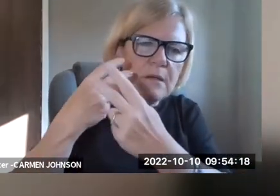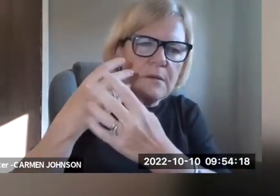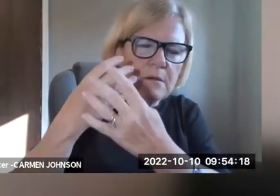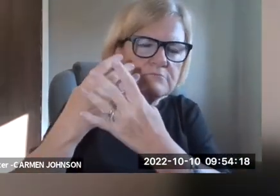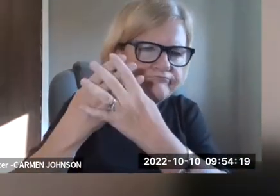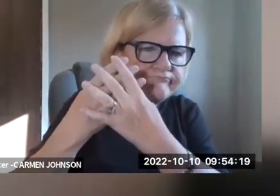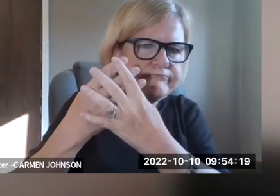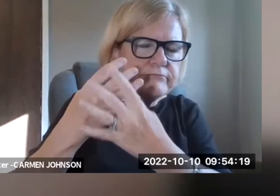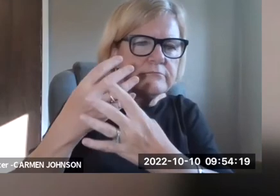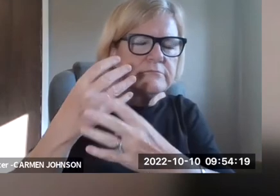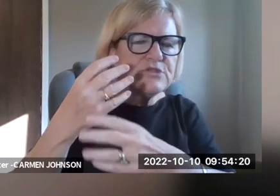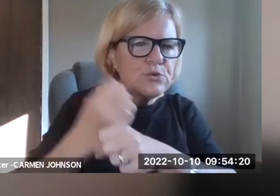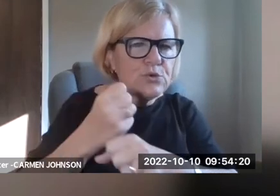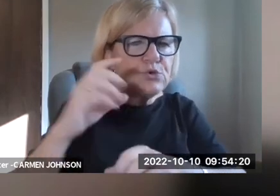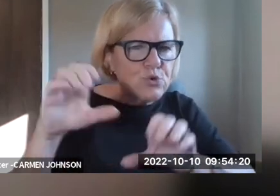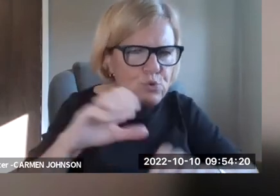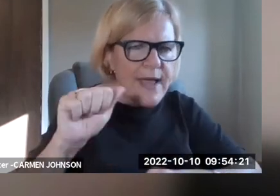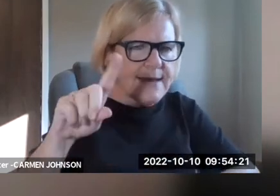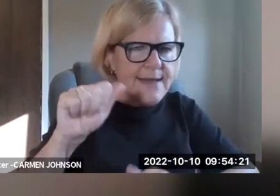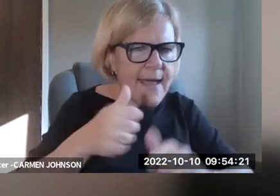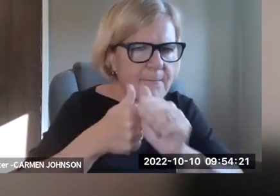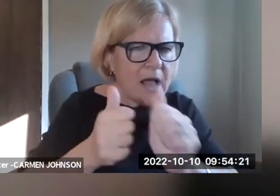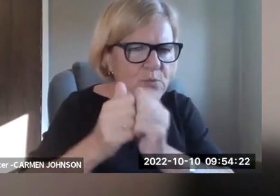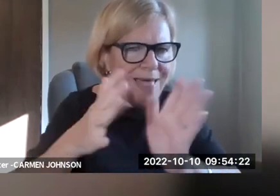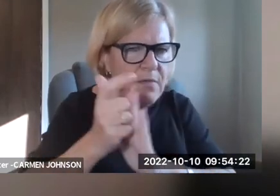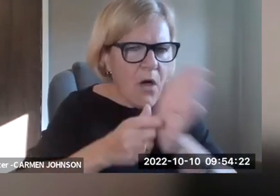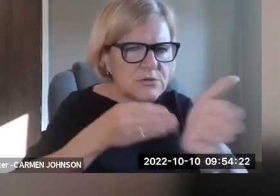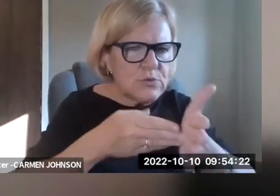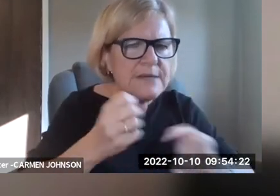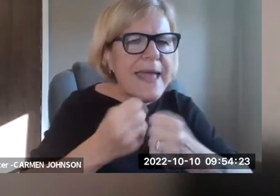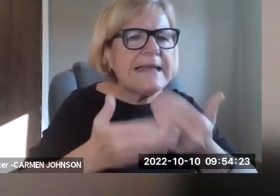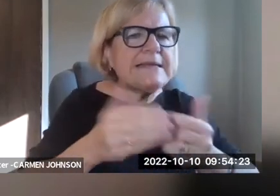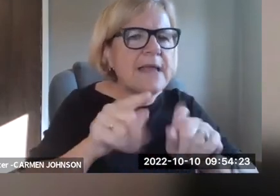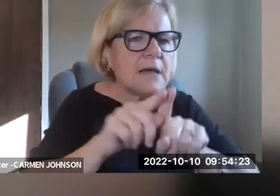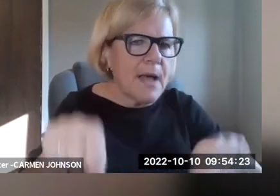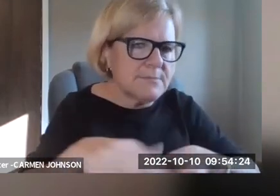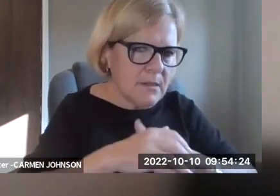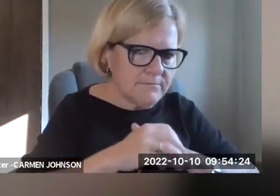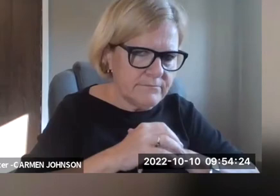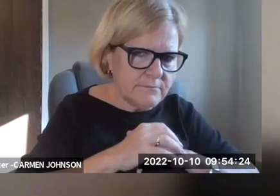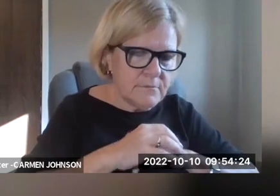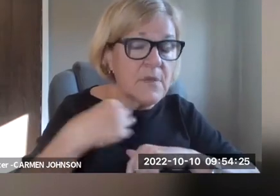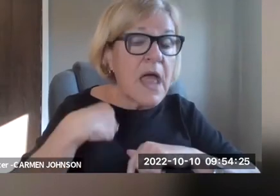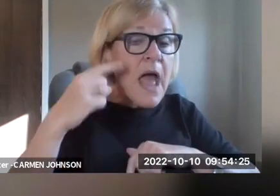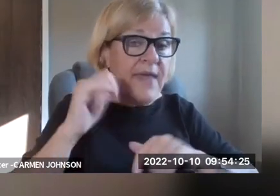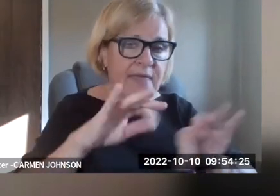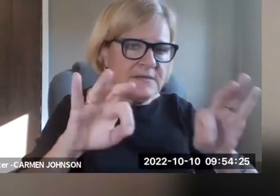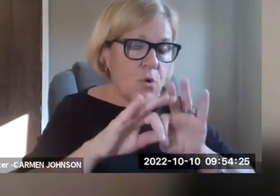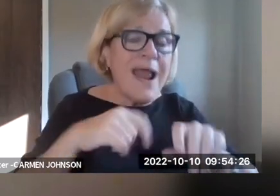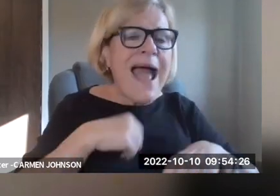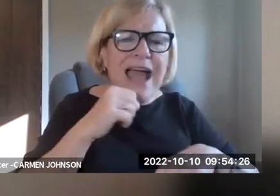one of the ways to get jails and prisons to do ADA